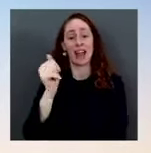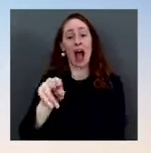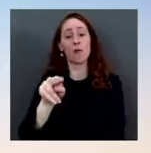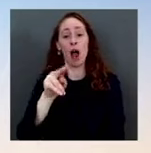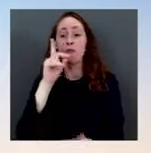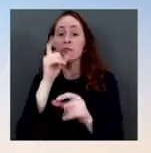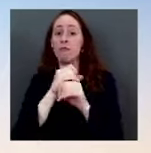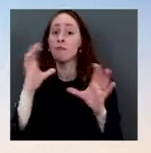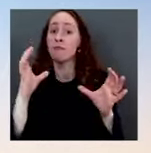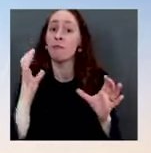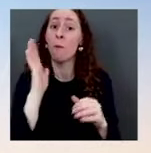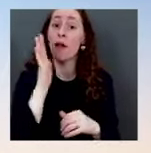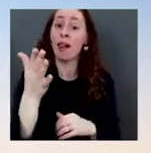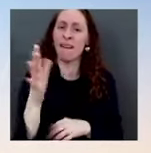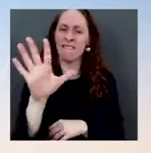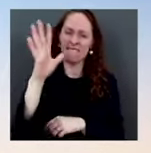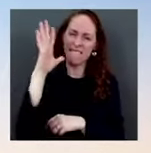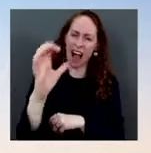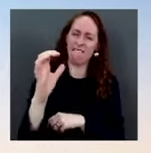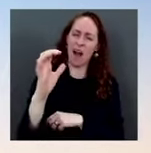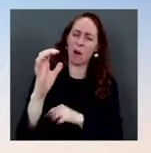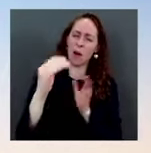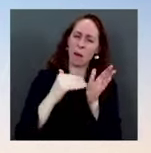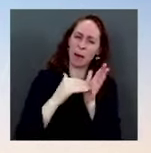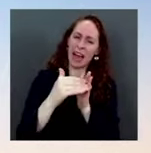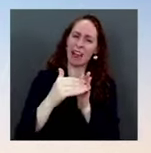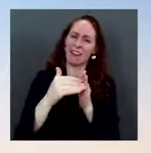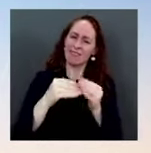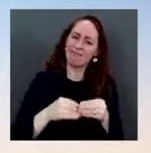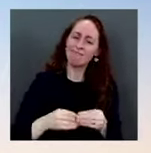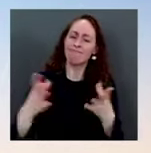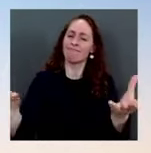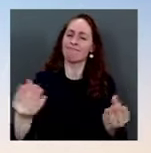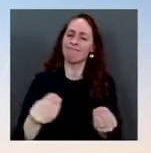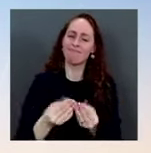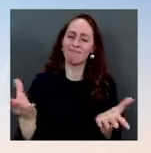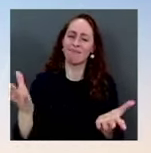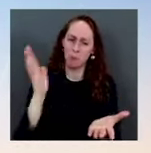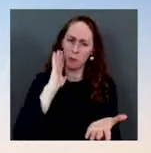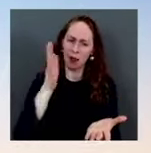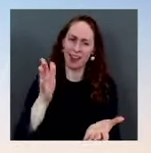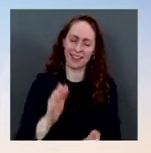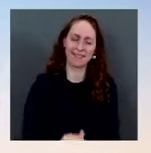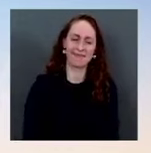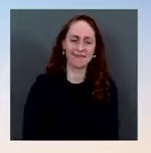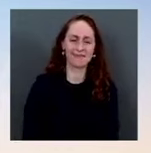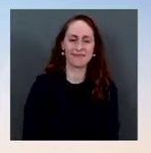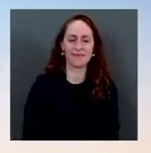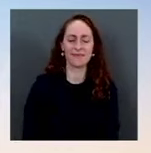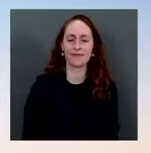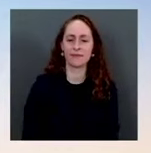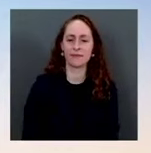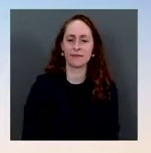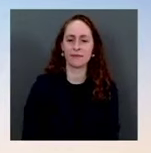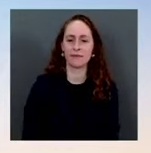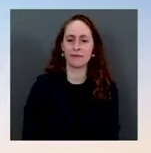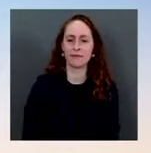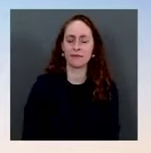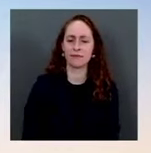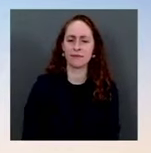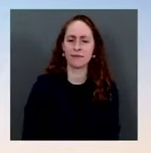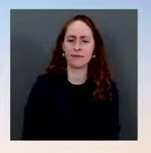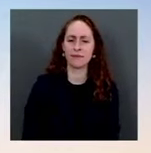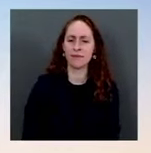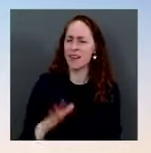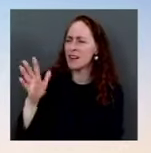january where are they coming from these 500 million tests the eight approved by the fda uh the eight tests approved by the